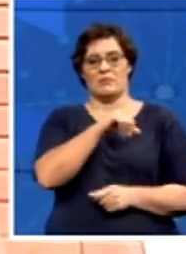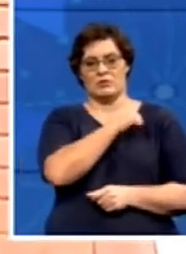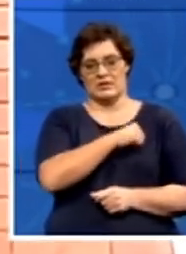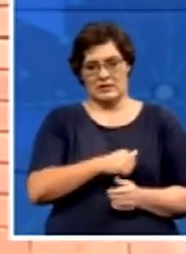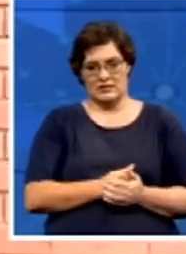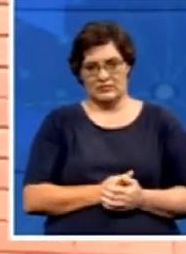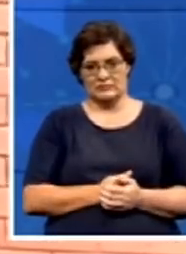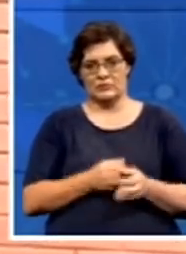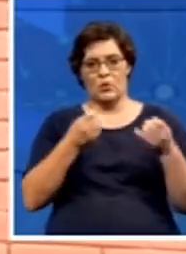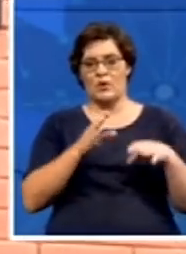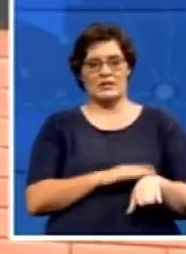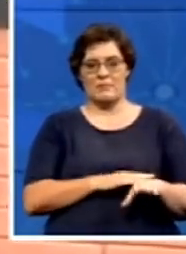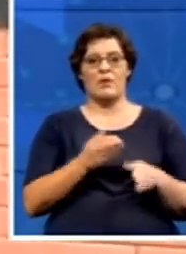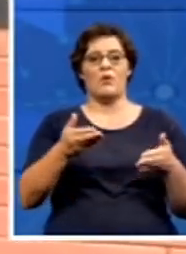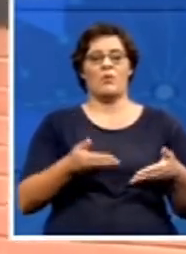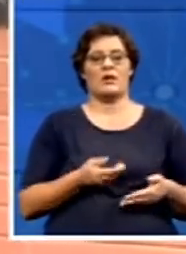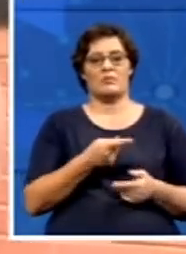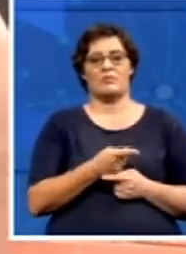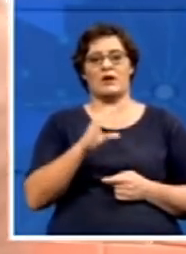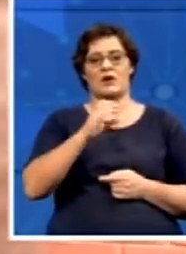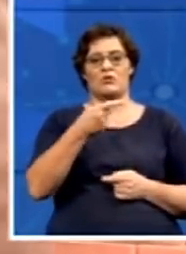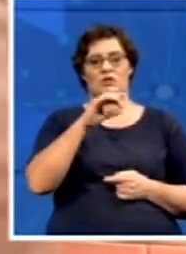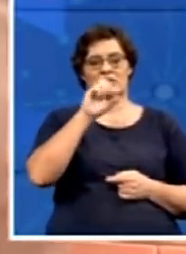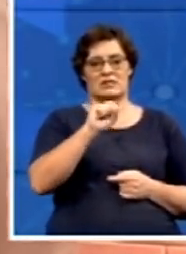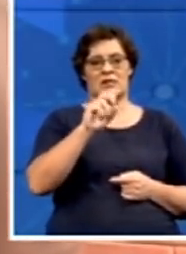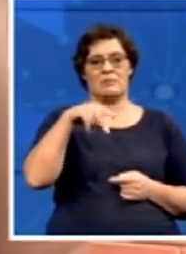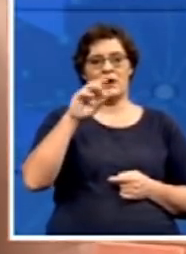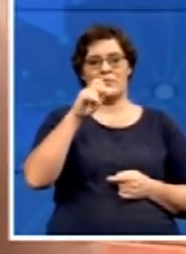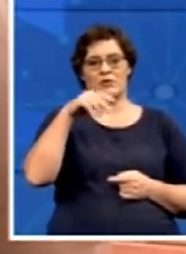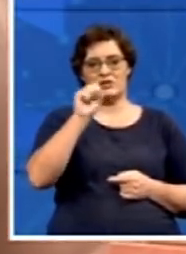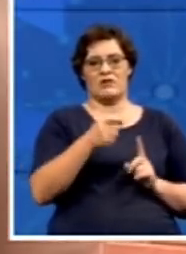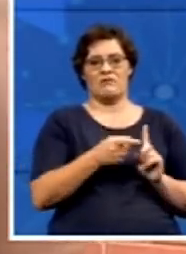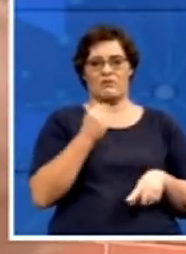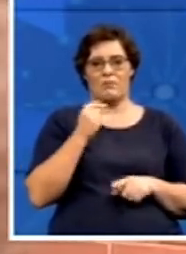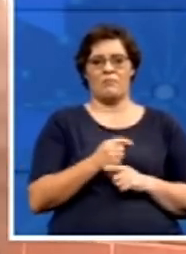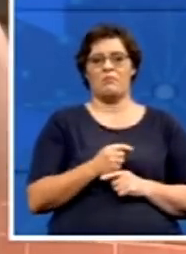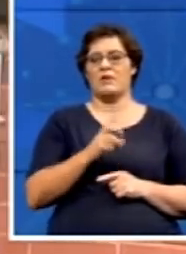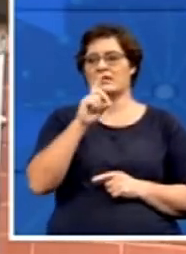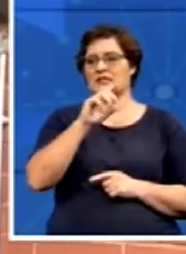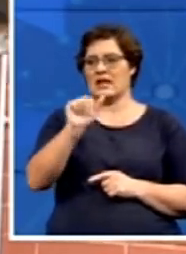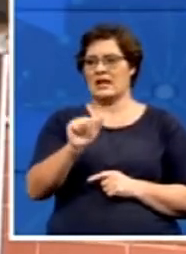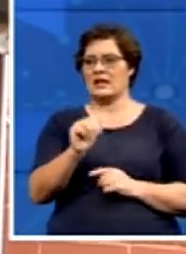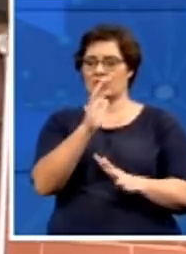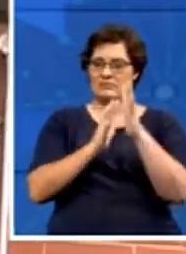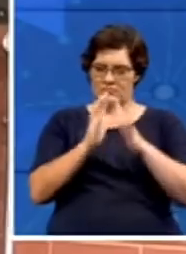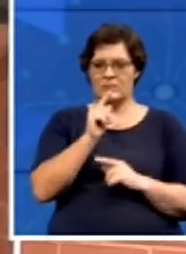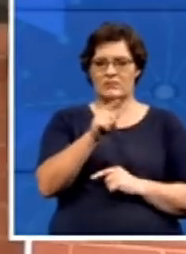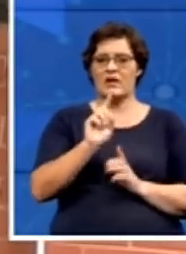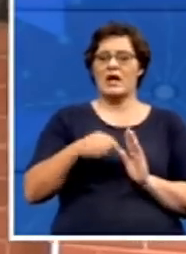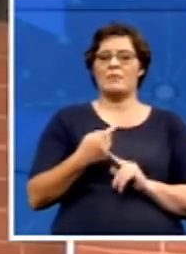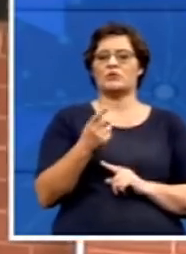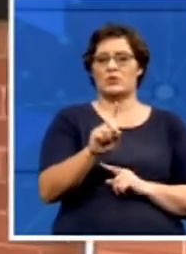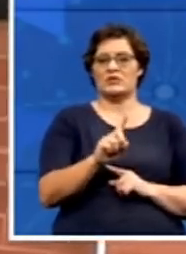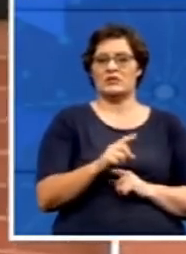Chris Papas from the Democratic Alliance, who's going to talk to us basically about what has brought you guys here.